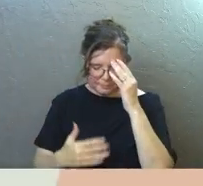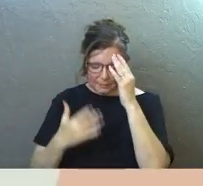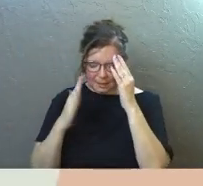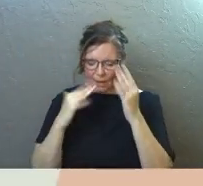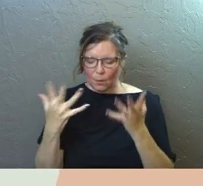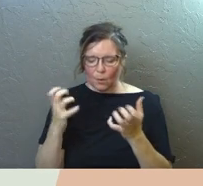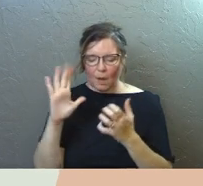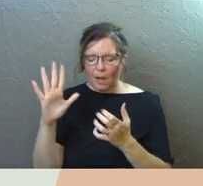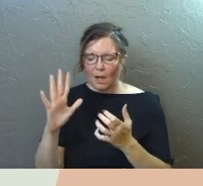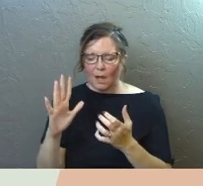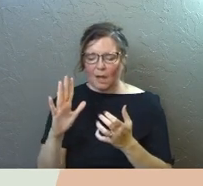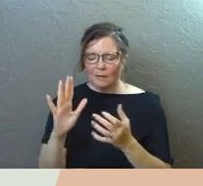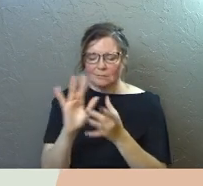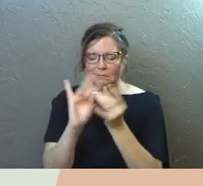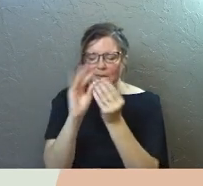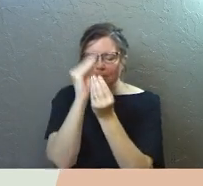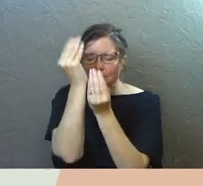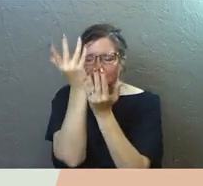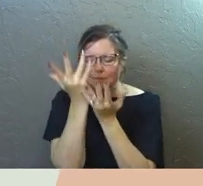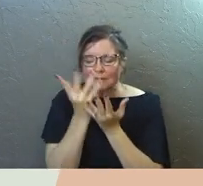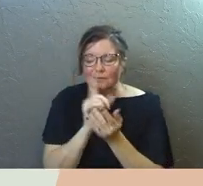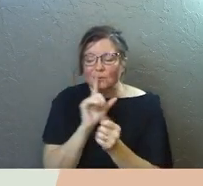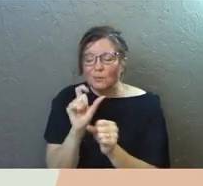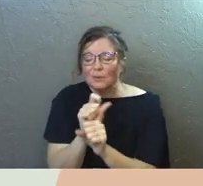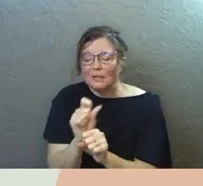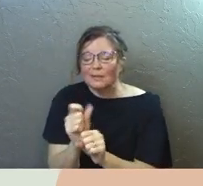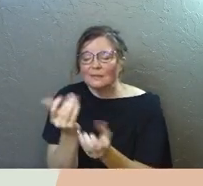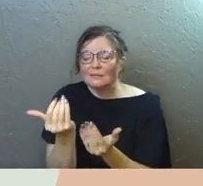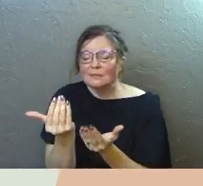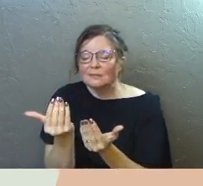God, we want your voice to speak to us for real.